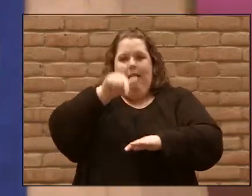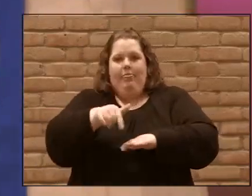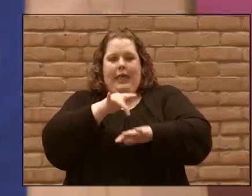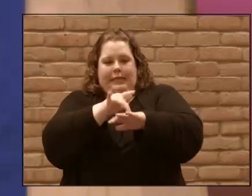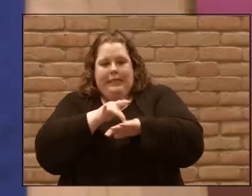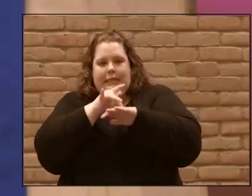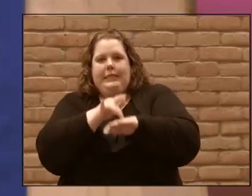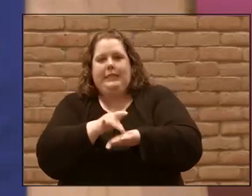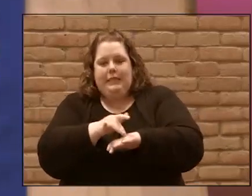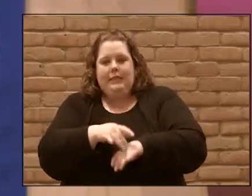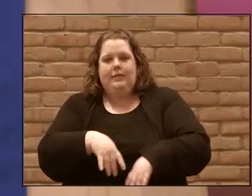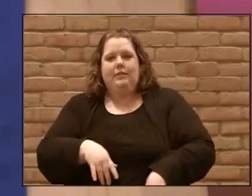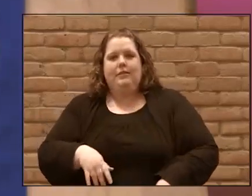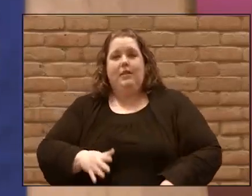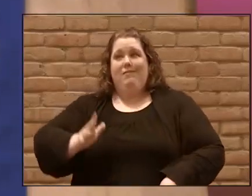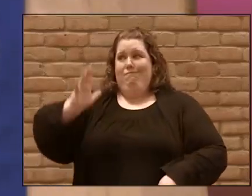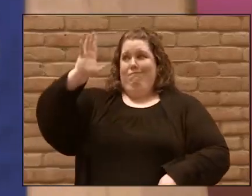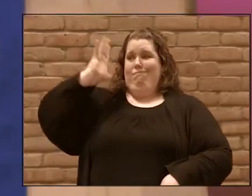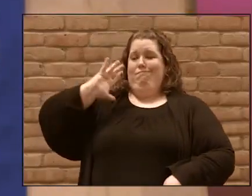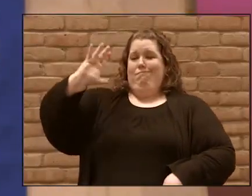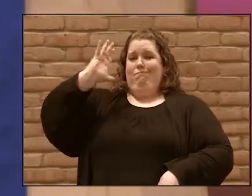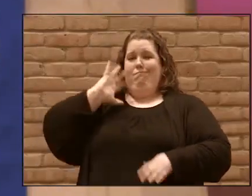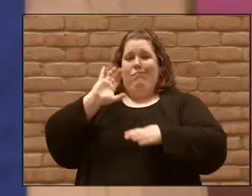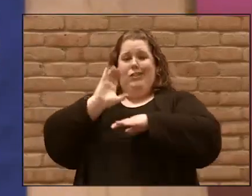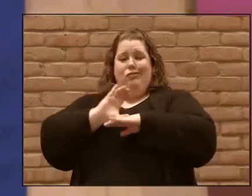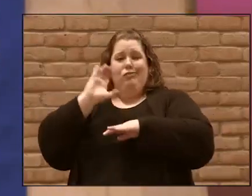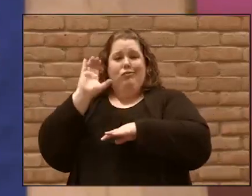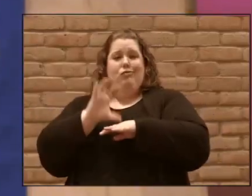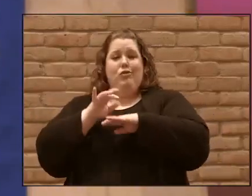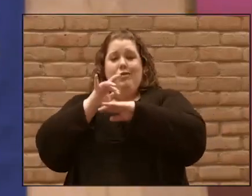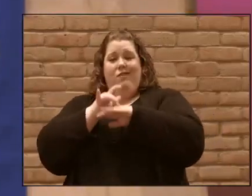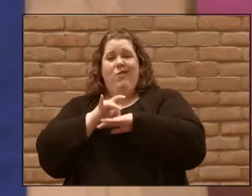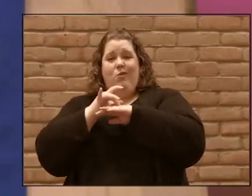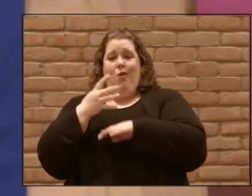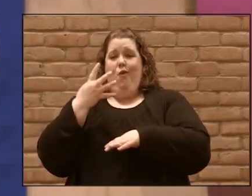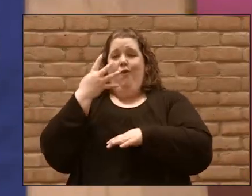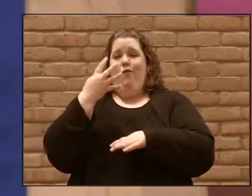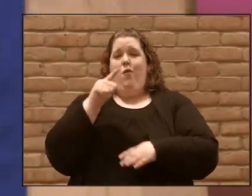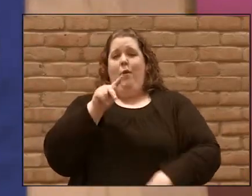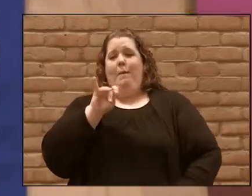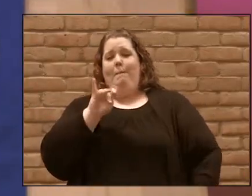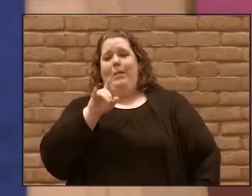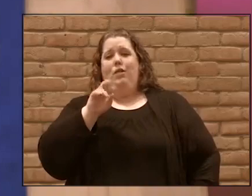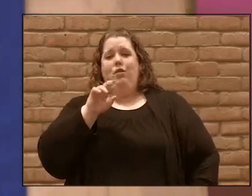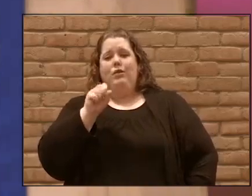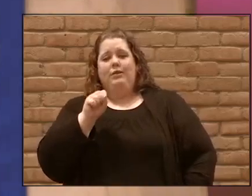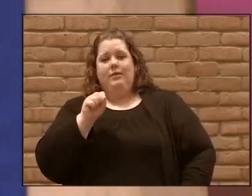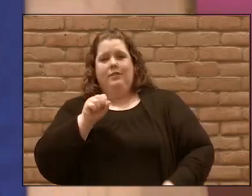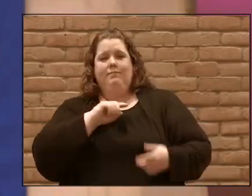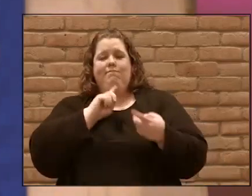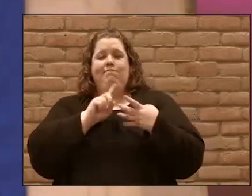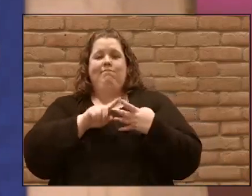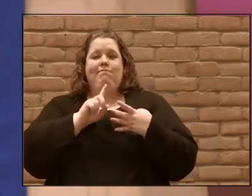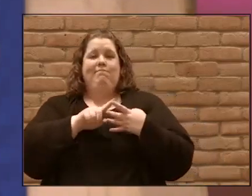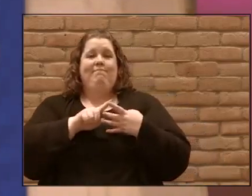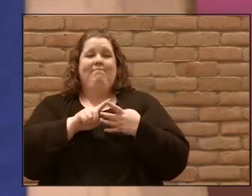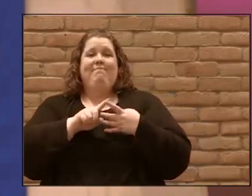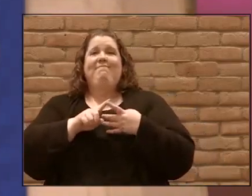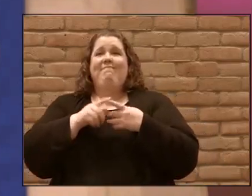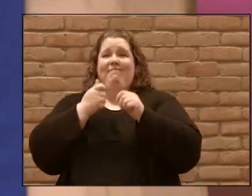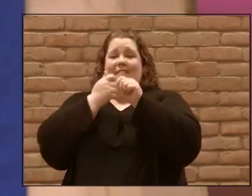believers, they devoted themselves to four pillars. The first pillar was to the apostles' teaching